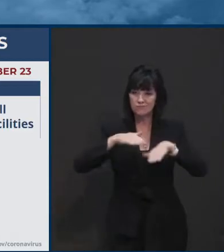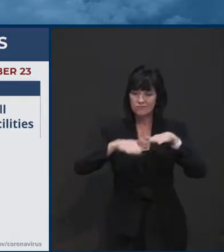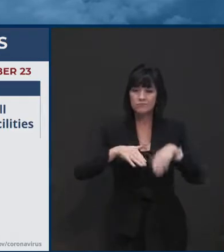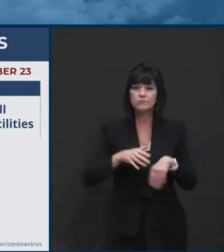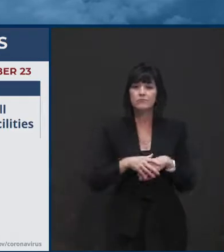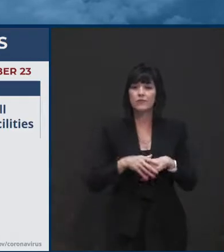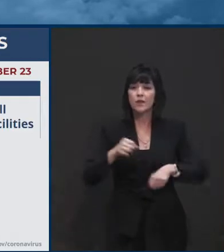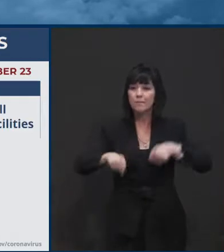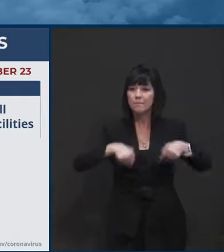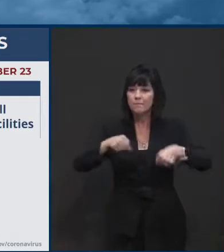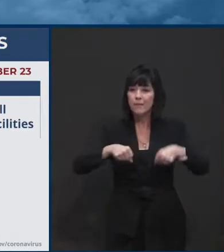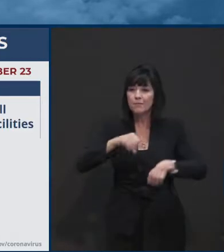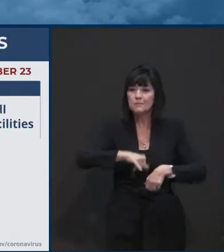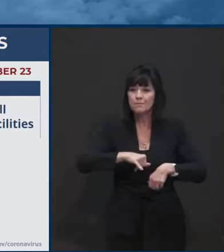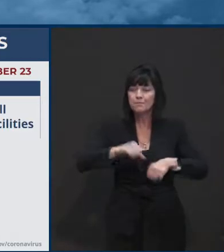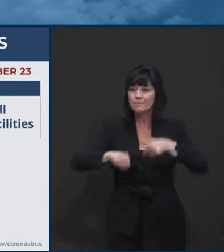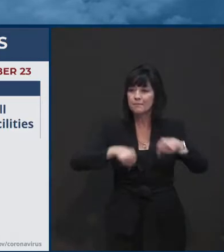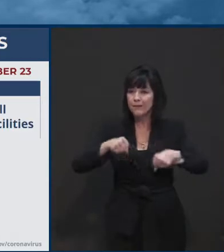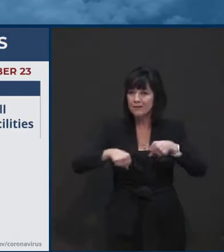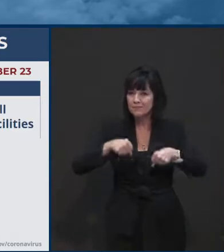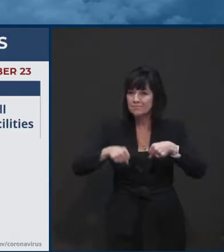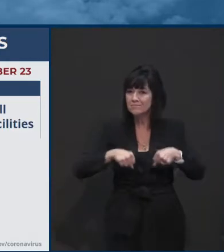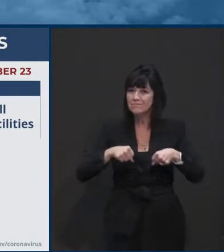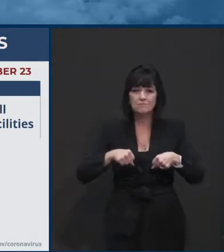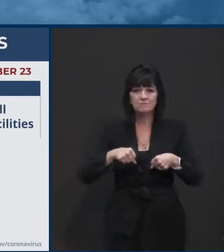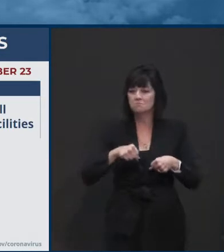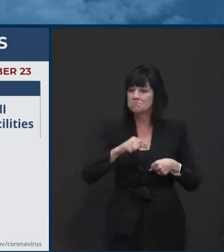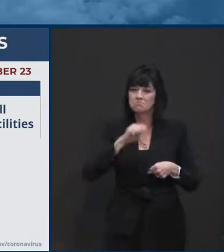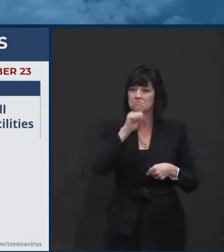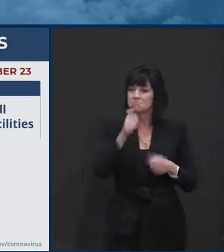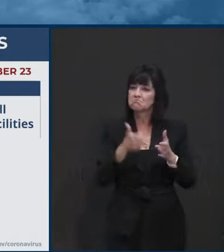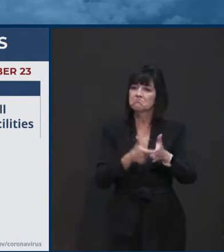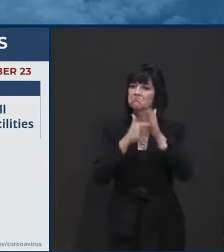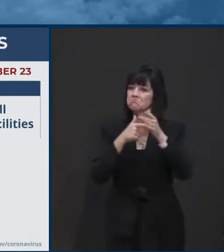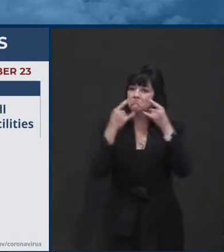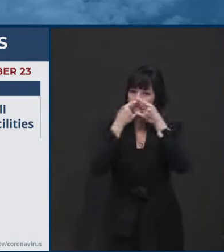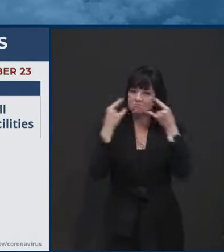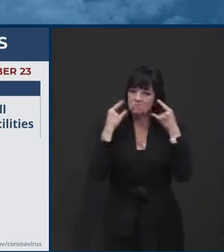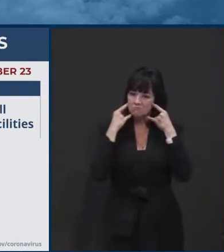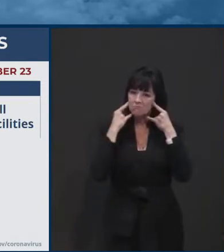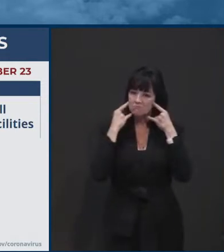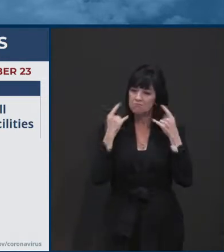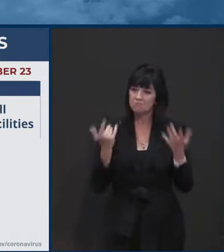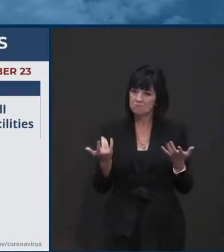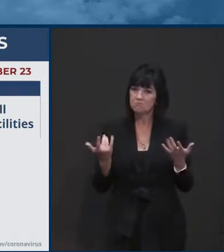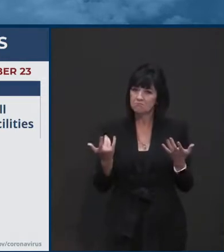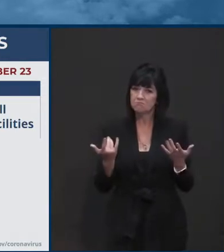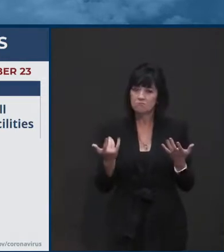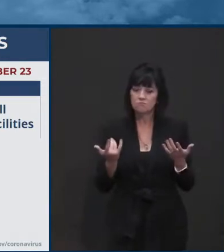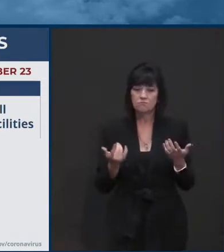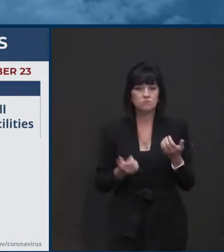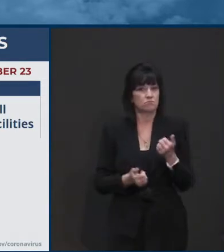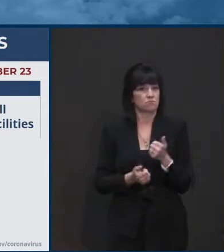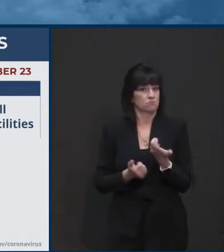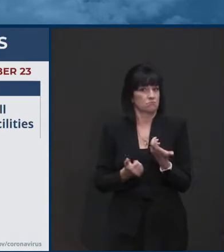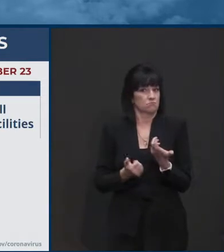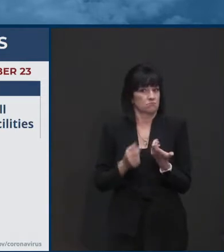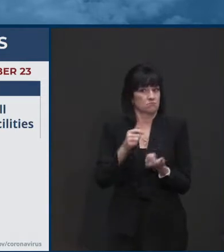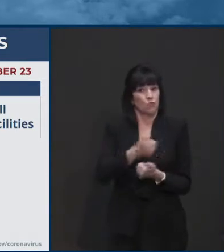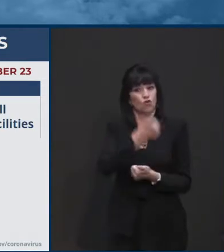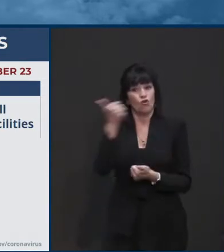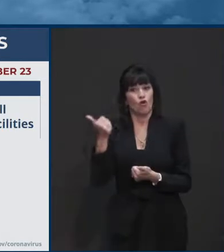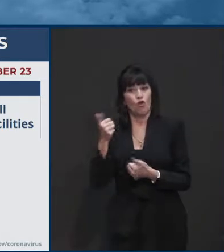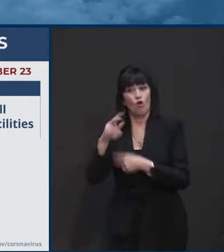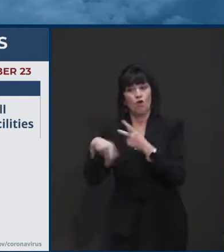And at least in the YMCA that I go to, most people abide by those, um, everybody does, or they don't let you, you know,